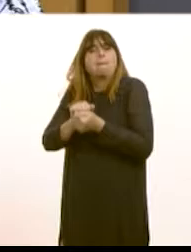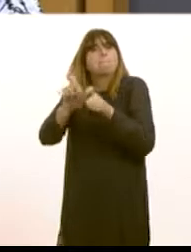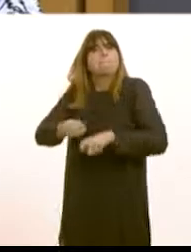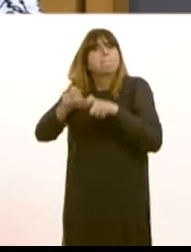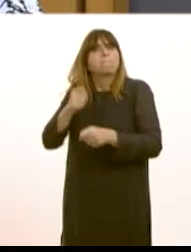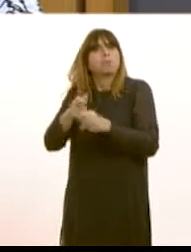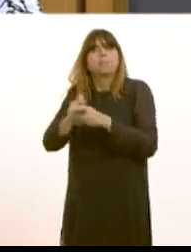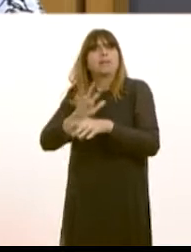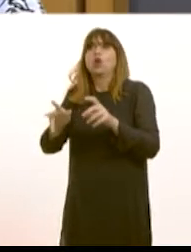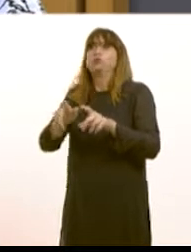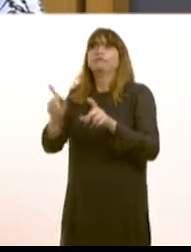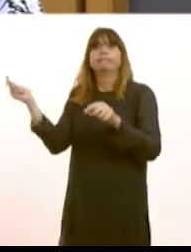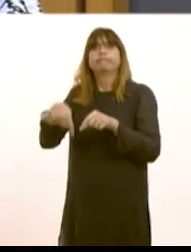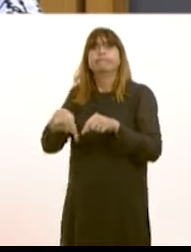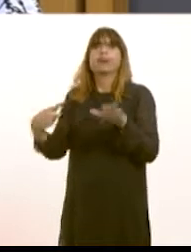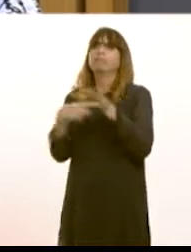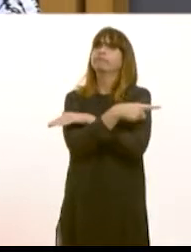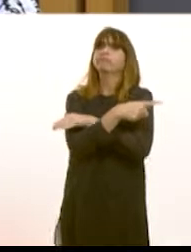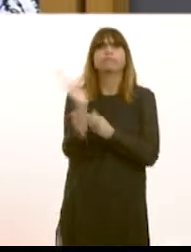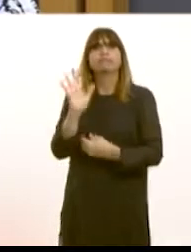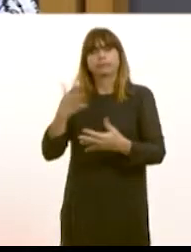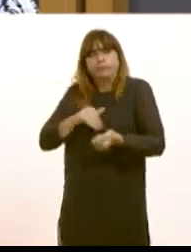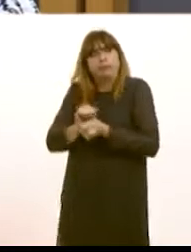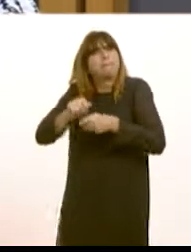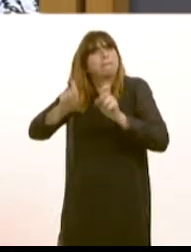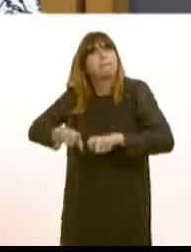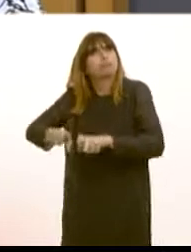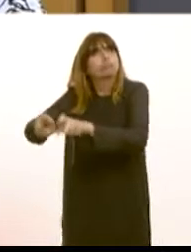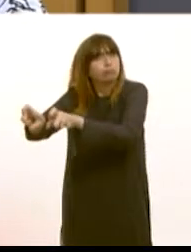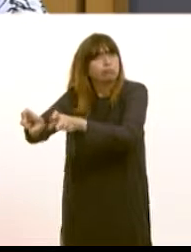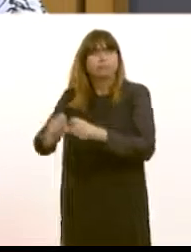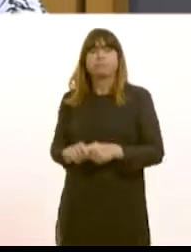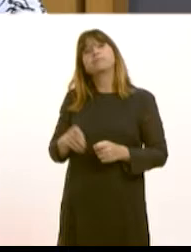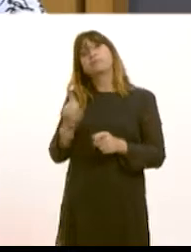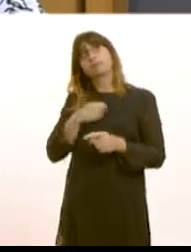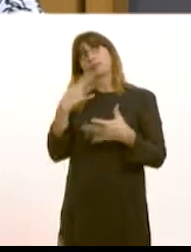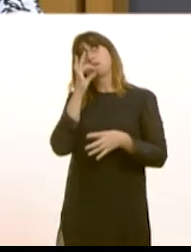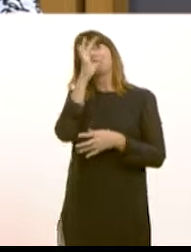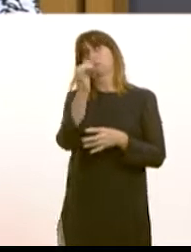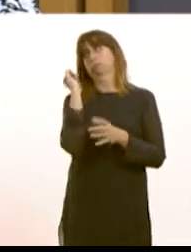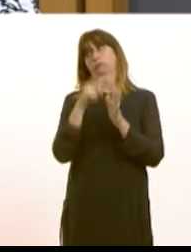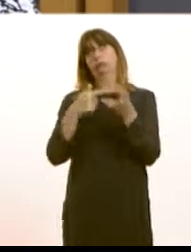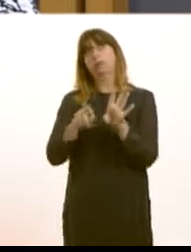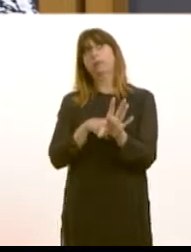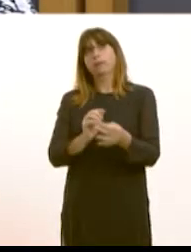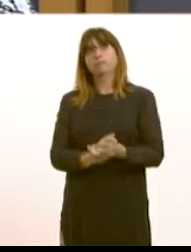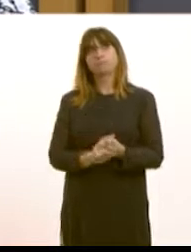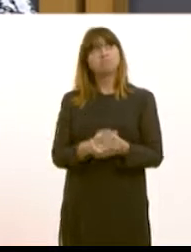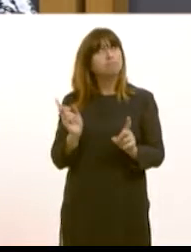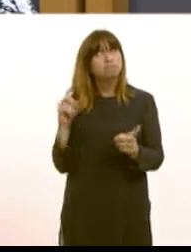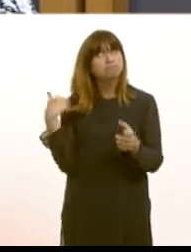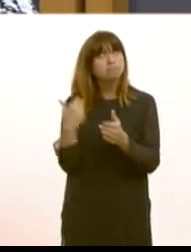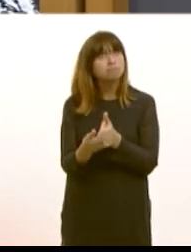GPs. Could I ask you therefore, First Minister, whether there is progress